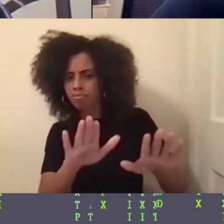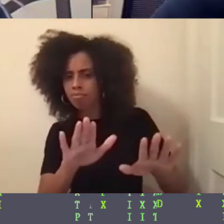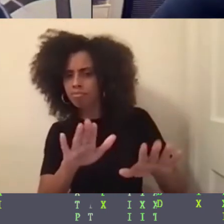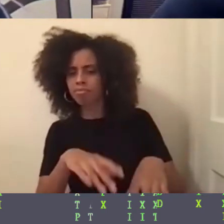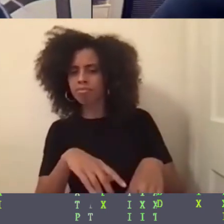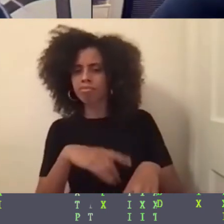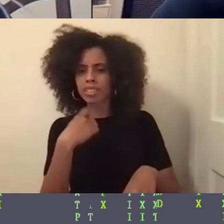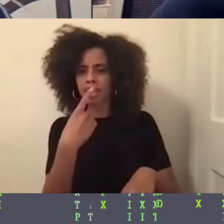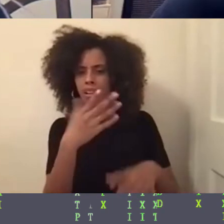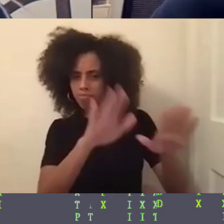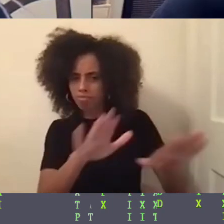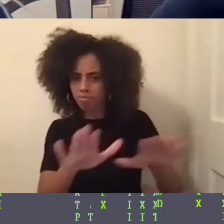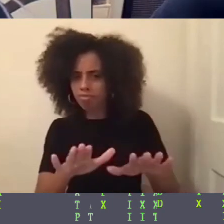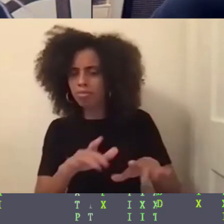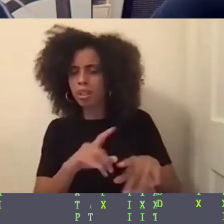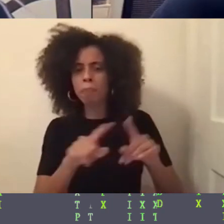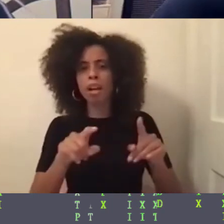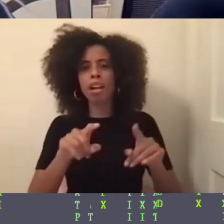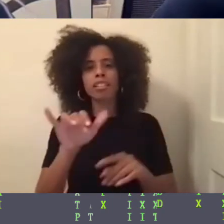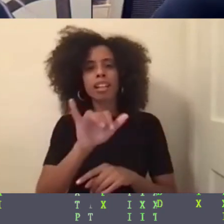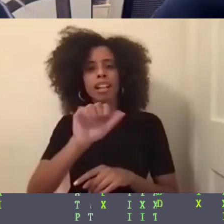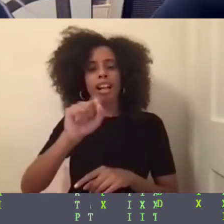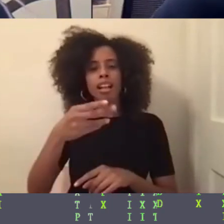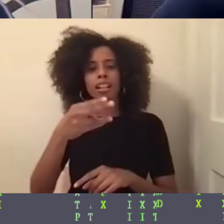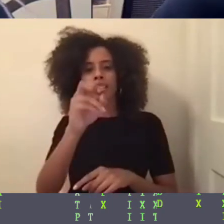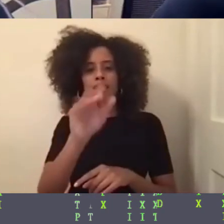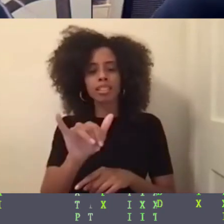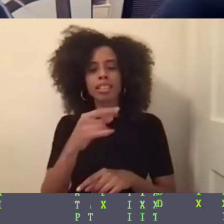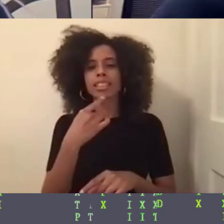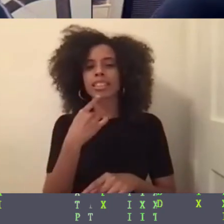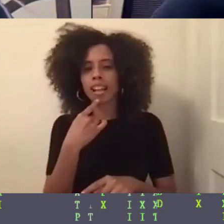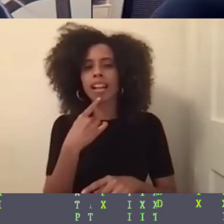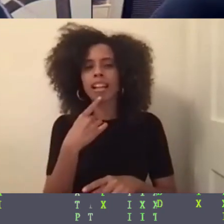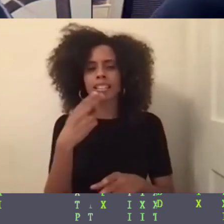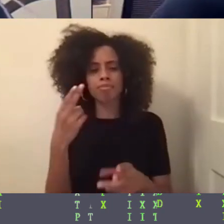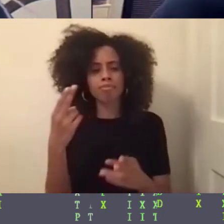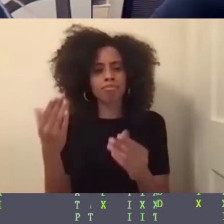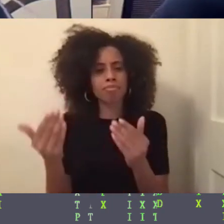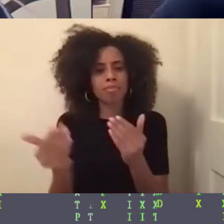Ashley said, it is a lot easier to kind of stay in your own seat of power.